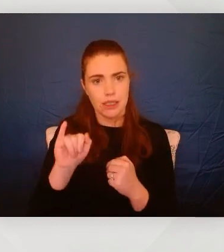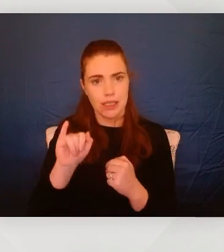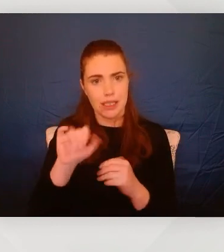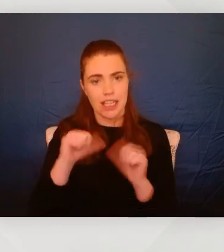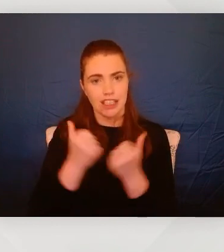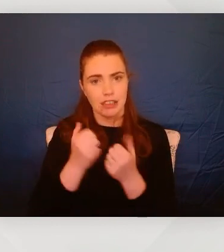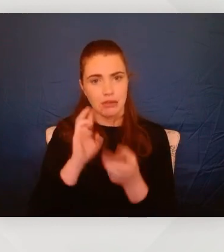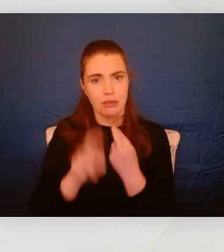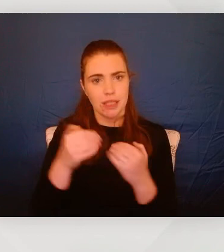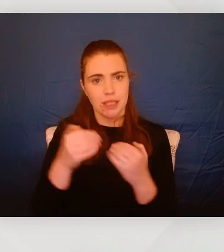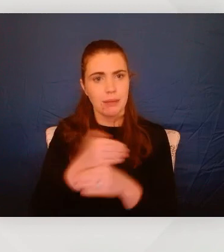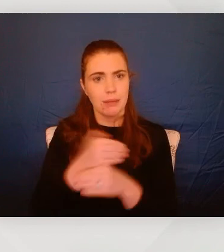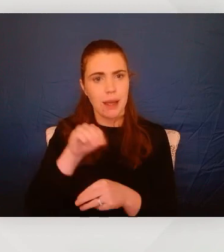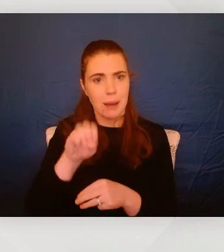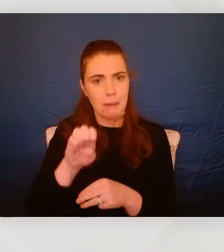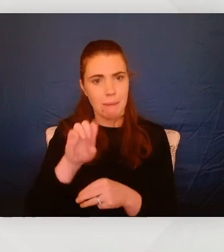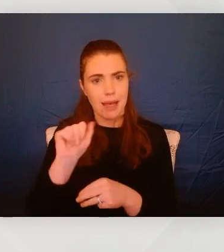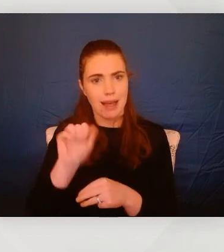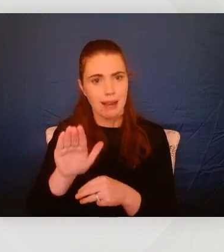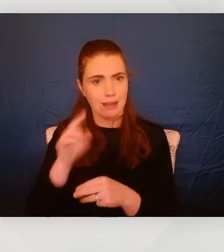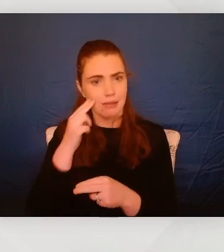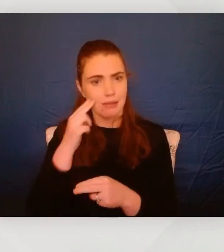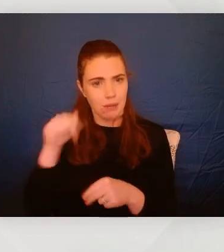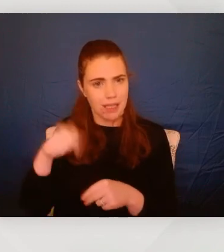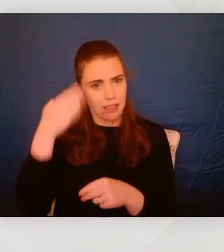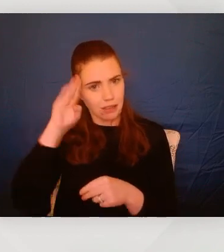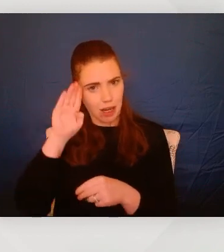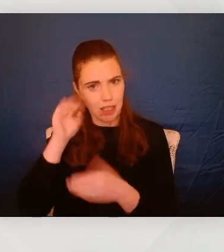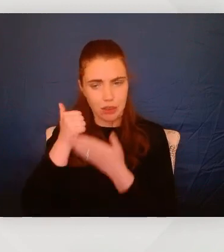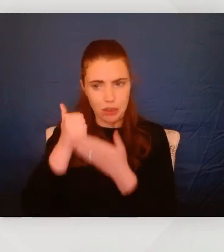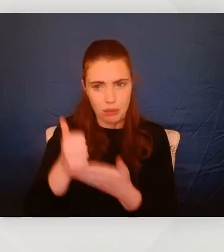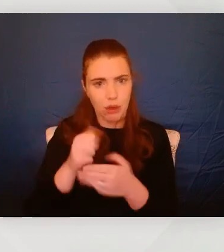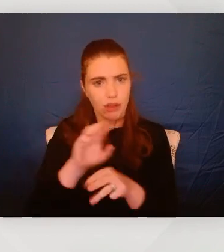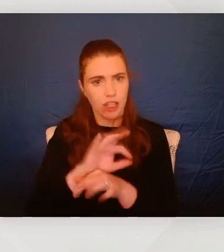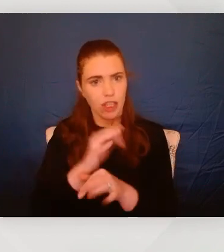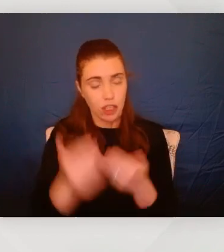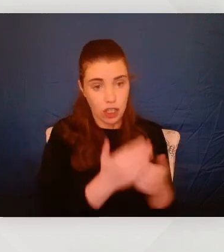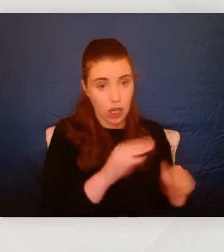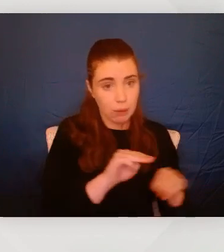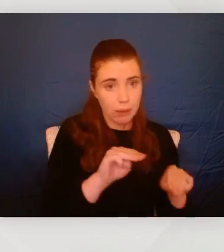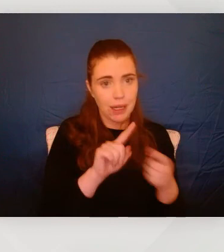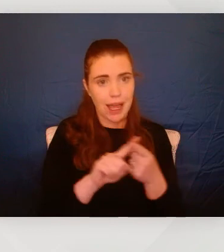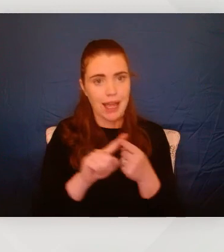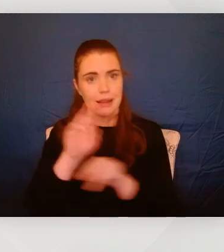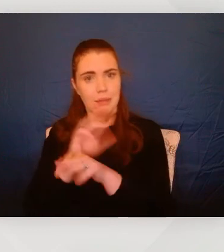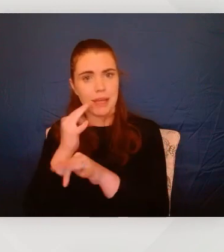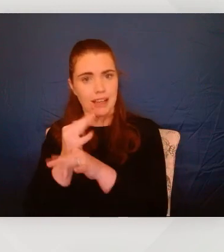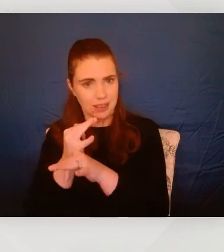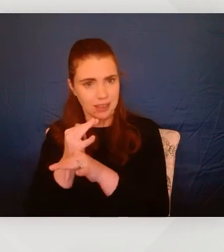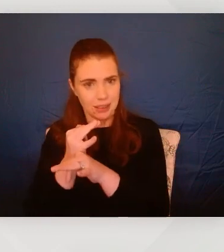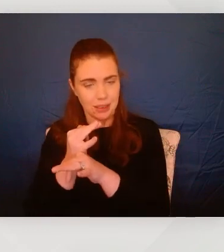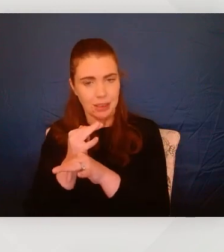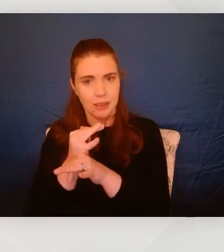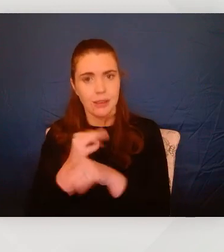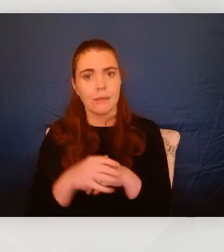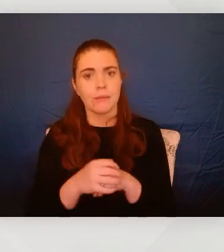who would be trying to pull in as many different supports as possible to support the young people, support the parents with all the different pressures that are there. So I think it needs